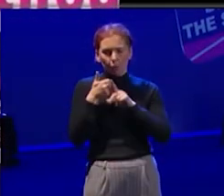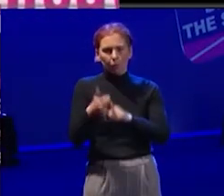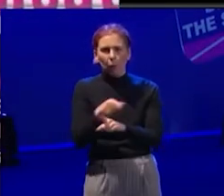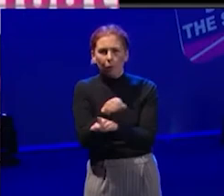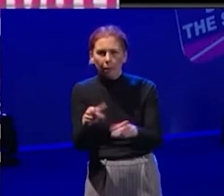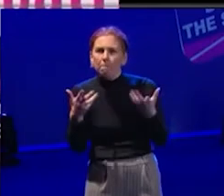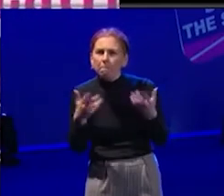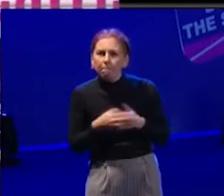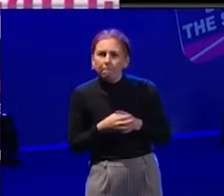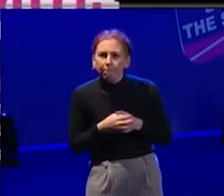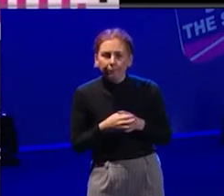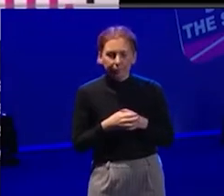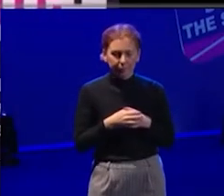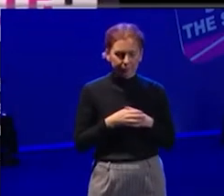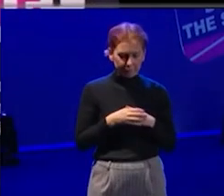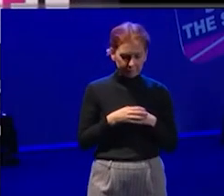So, um,